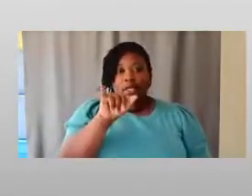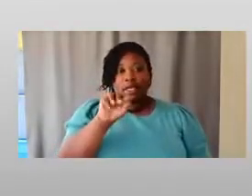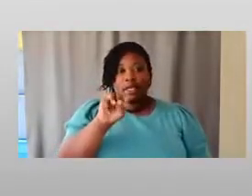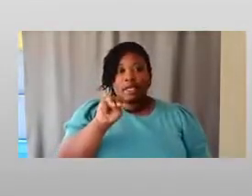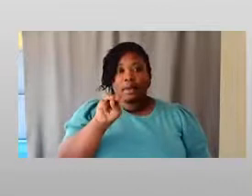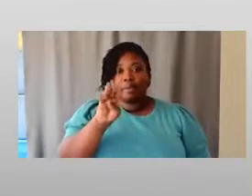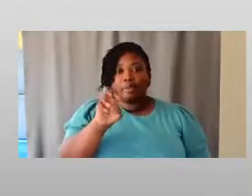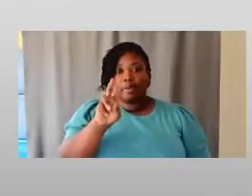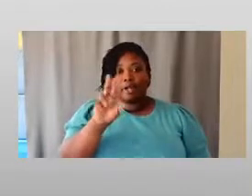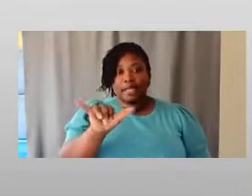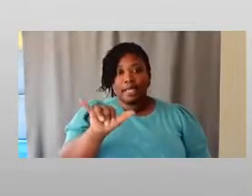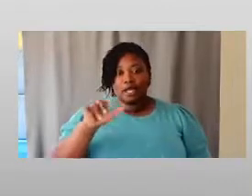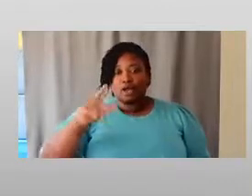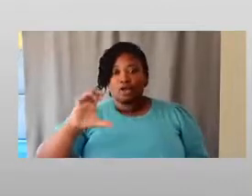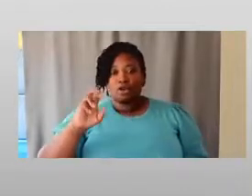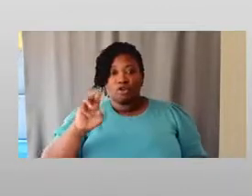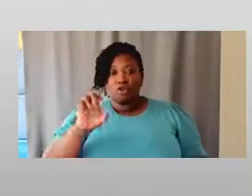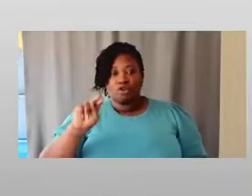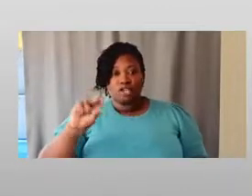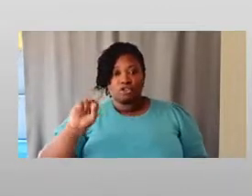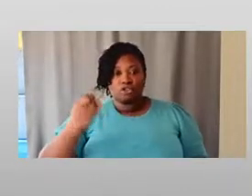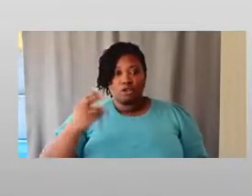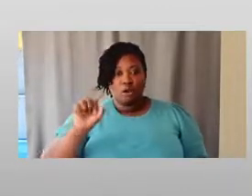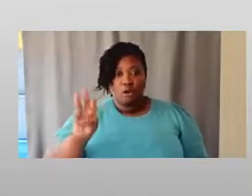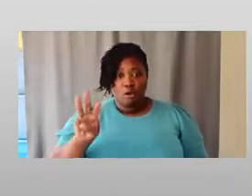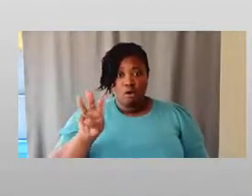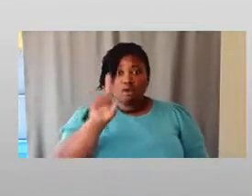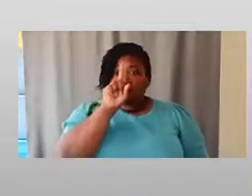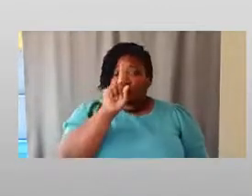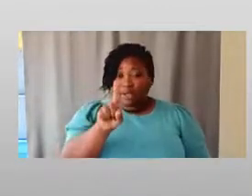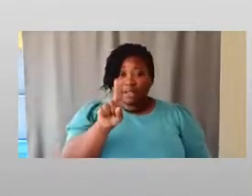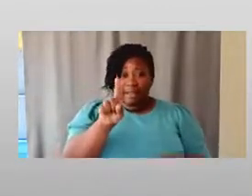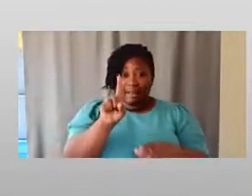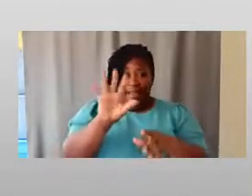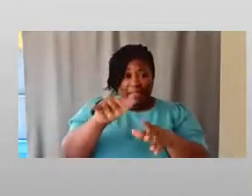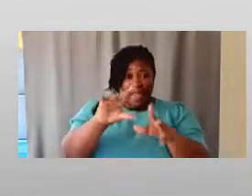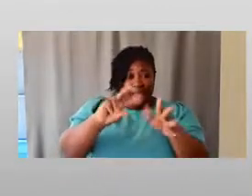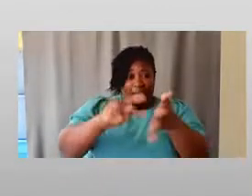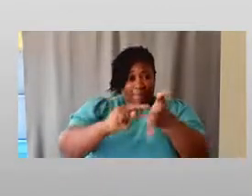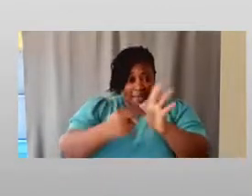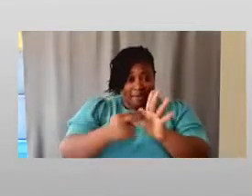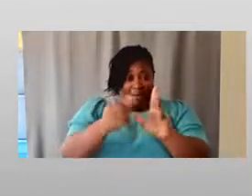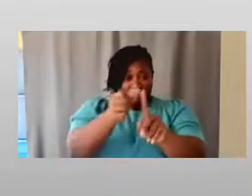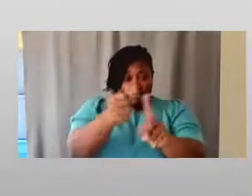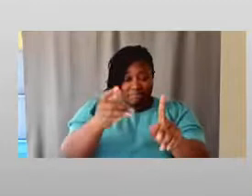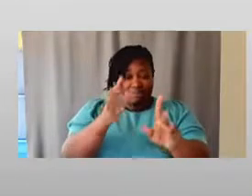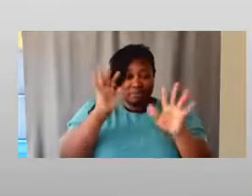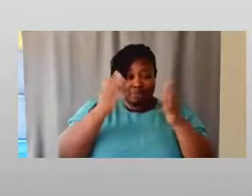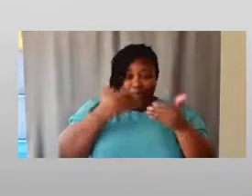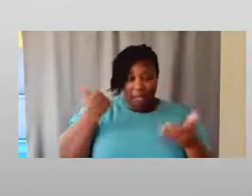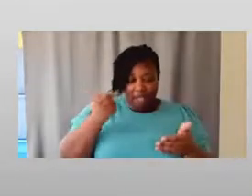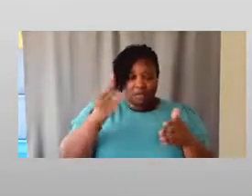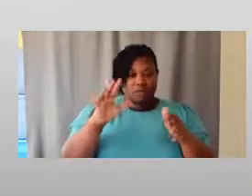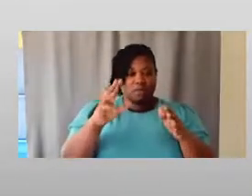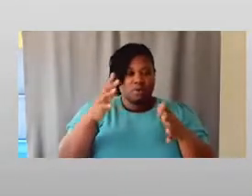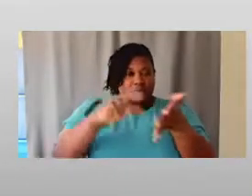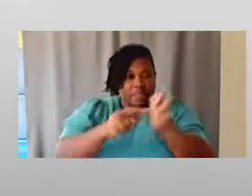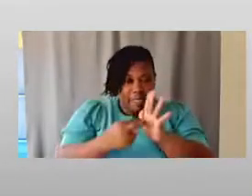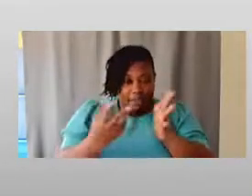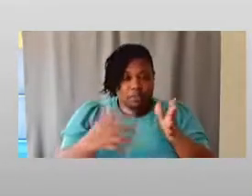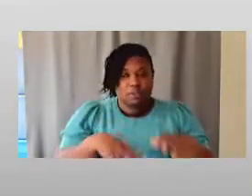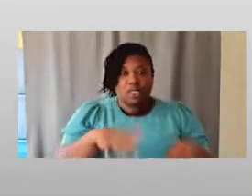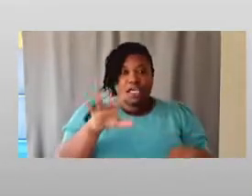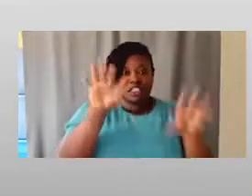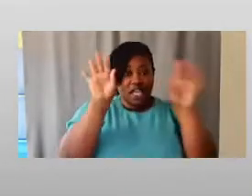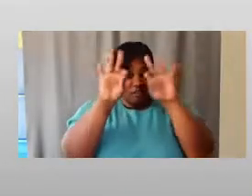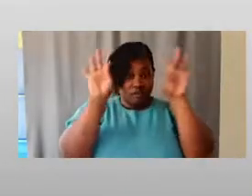truly coined the term intersectionality has said it best, but what intersectionality truly is, it is a framework of oppression,